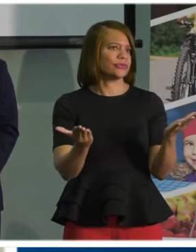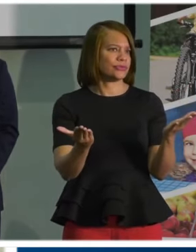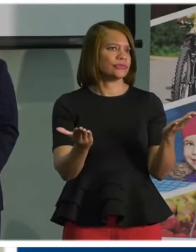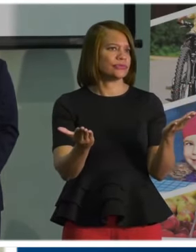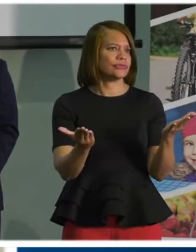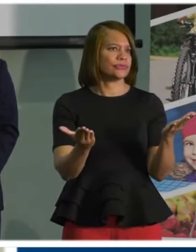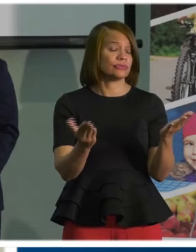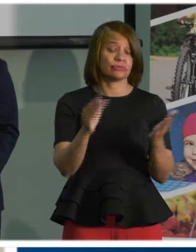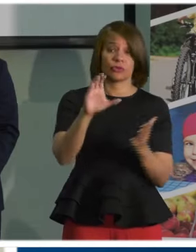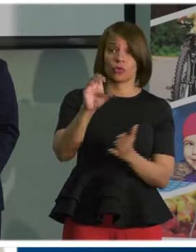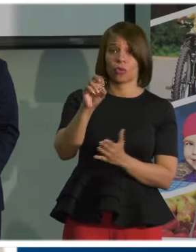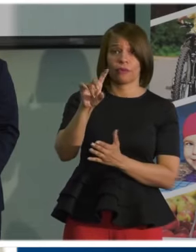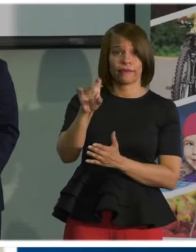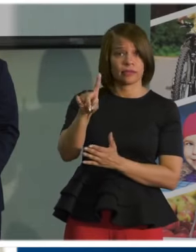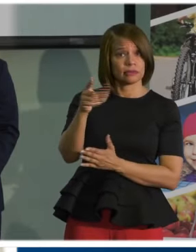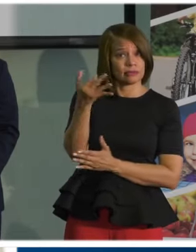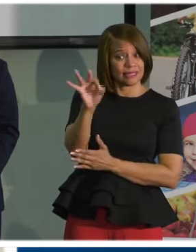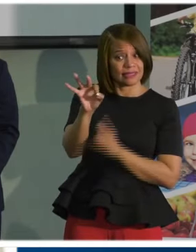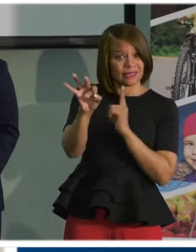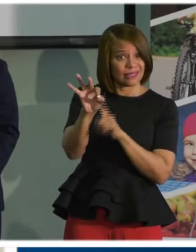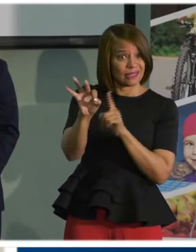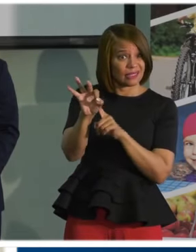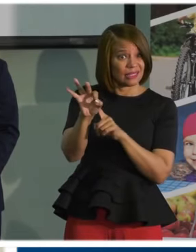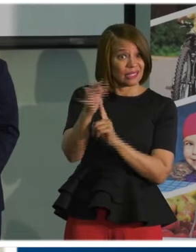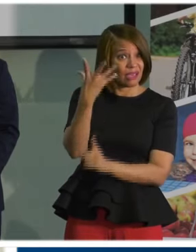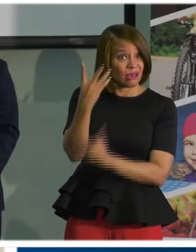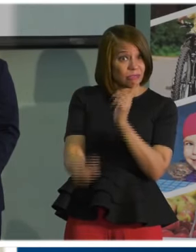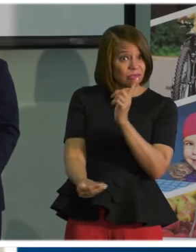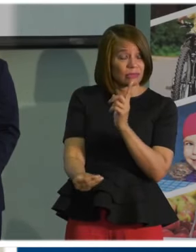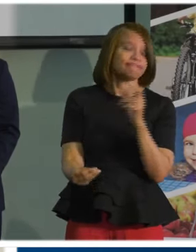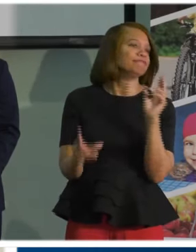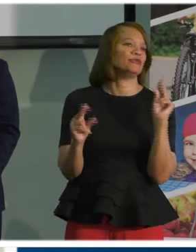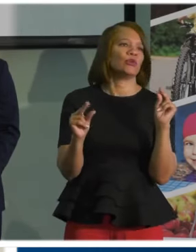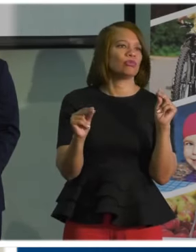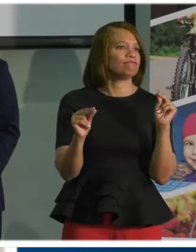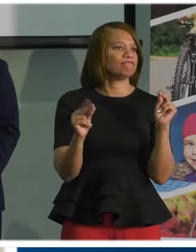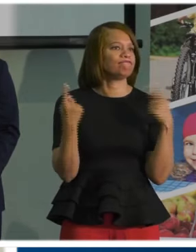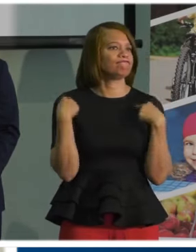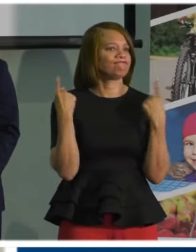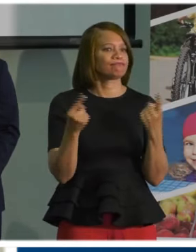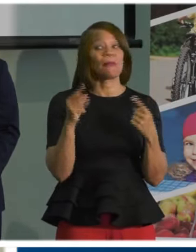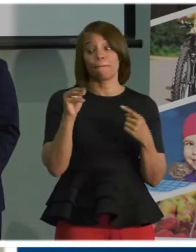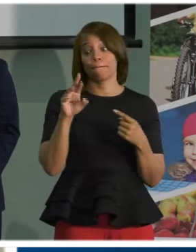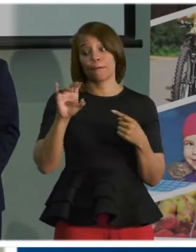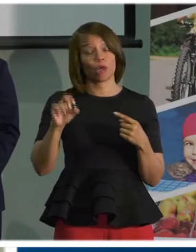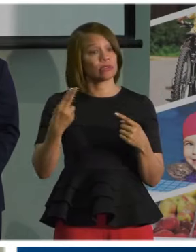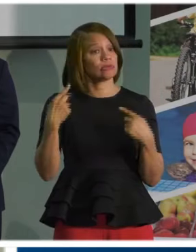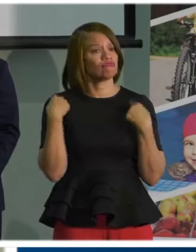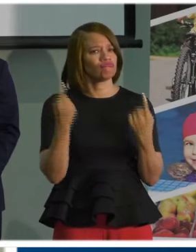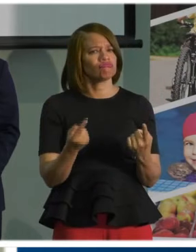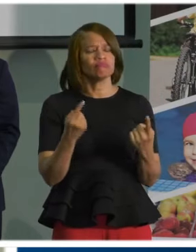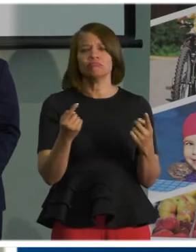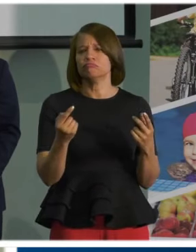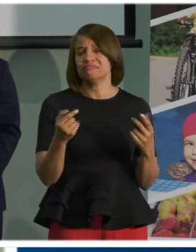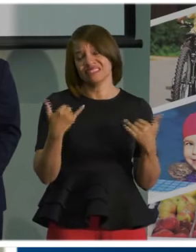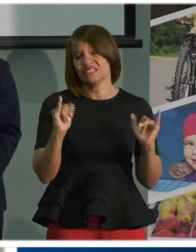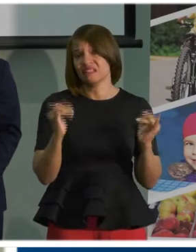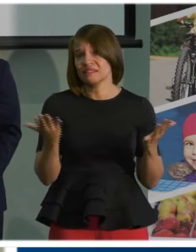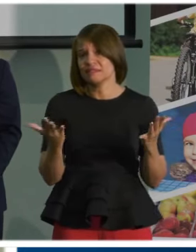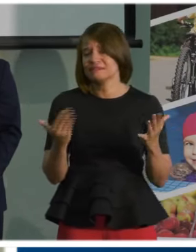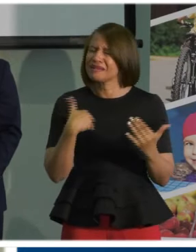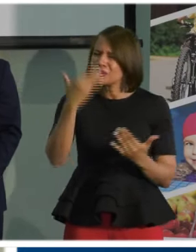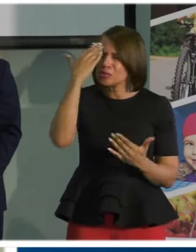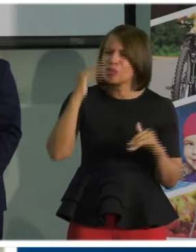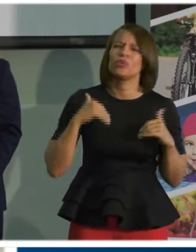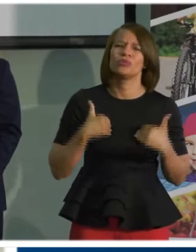COVID-19 has not gone anywhere since March. I know we're fatigued, we're